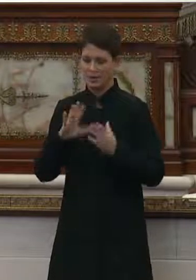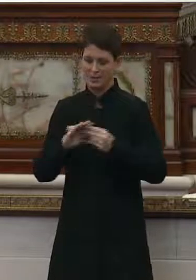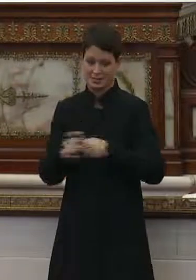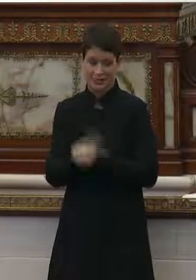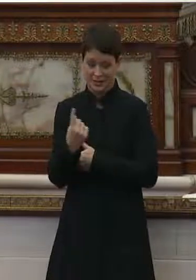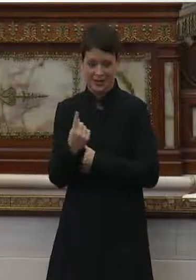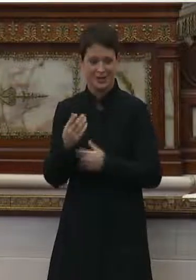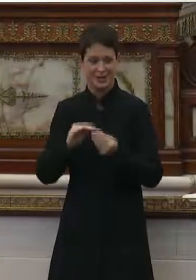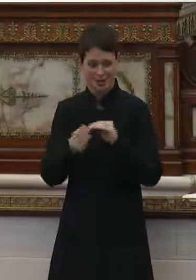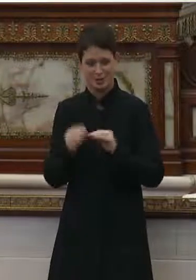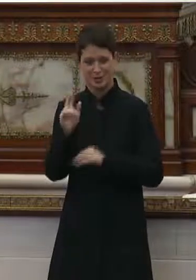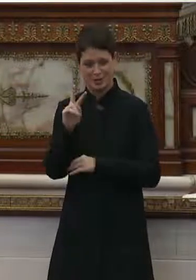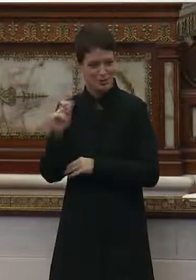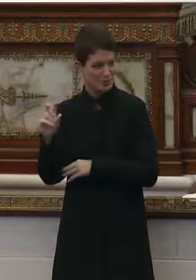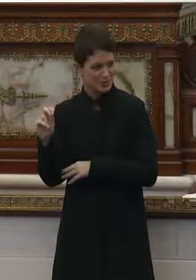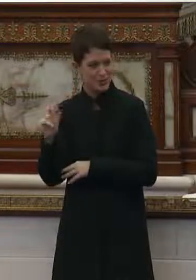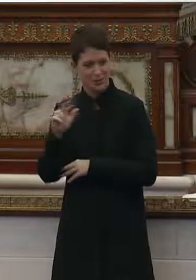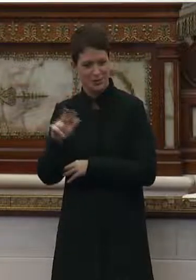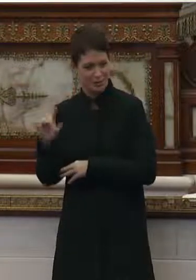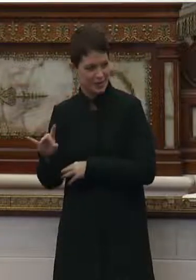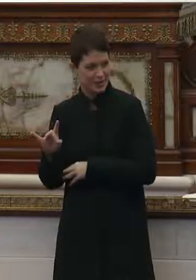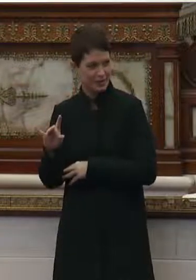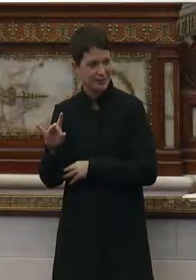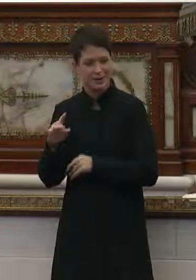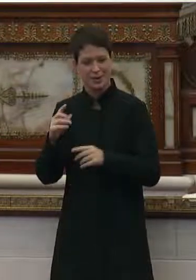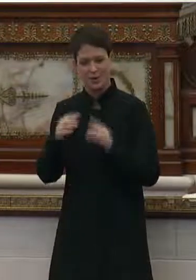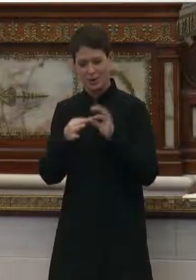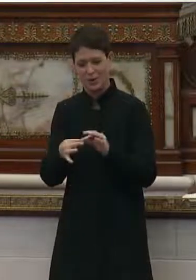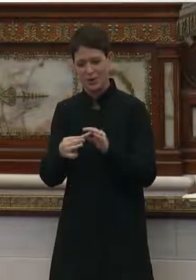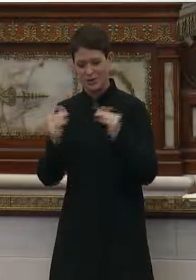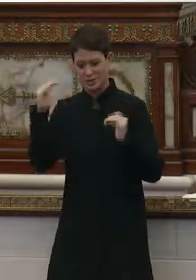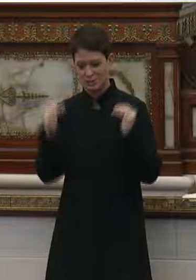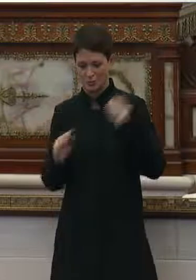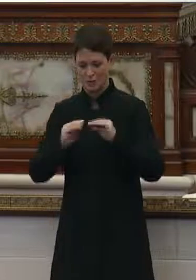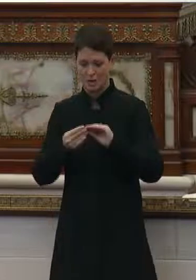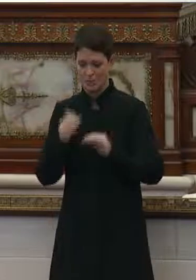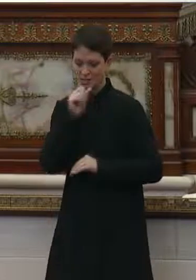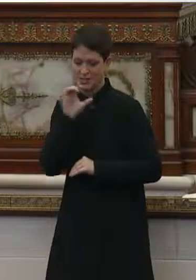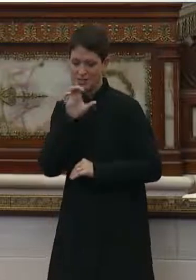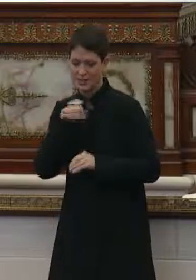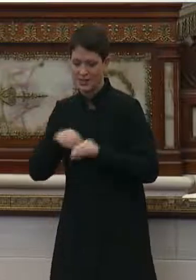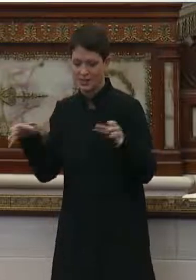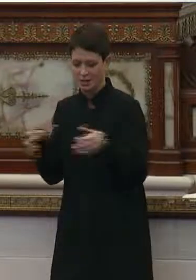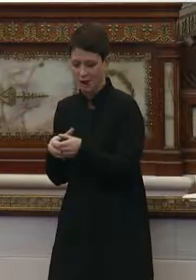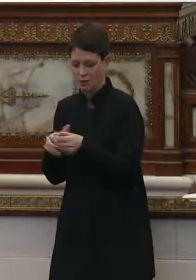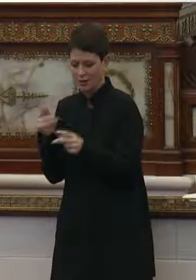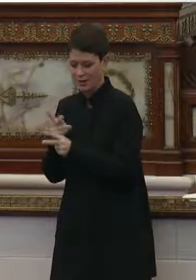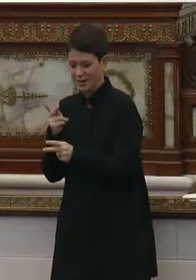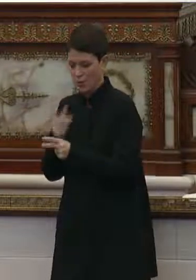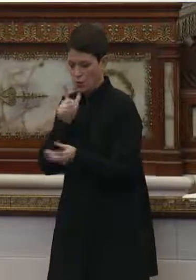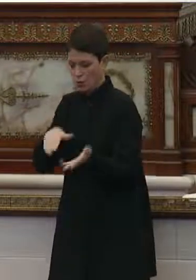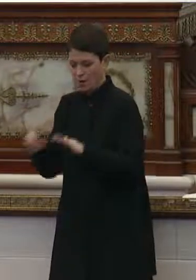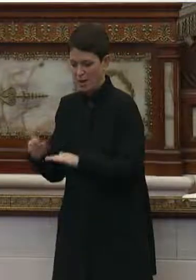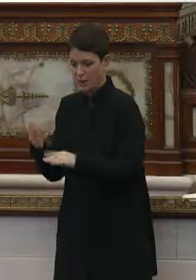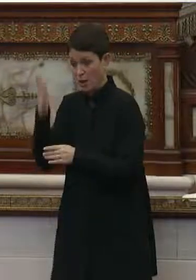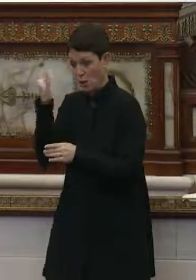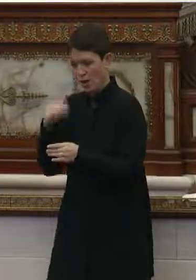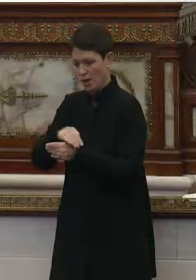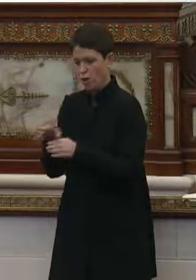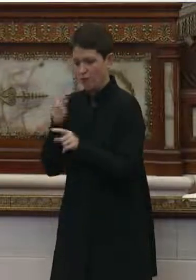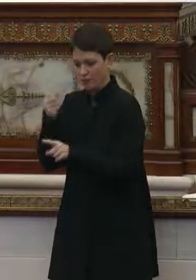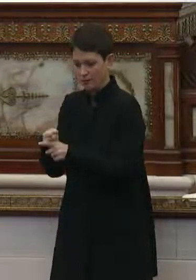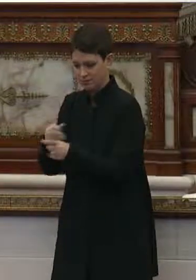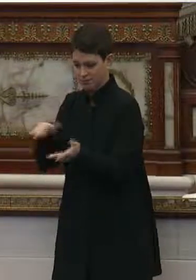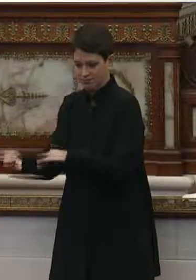testify in Resolution 200338 regarding the disproportionate number of seniors in congregate care settings who have passed away as a result of the COVID